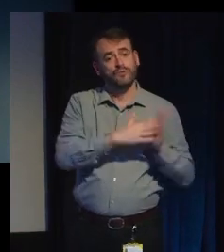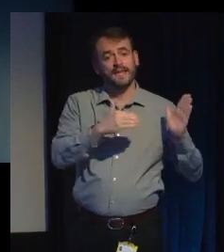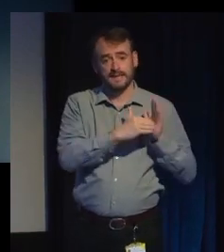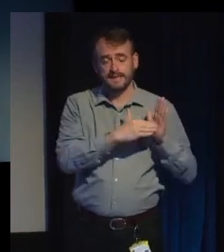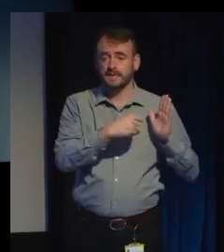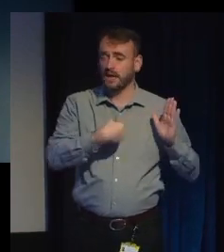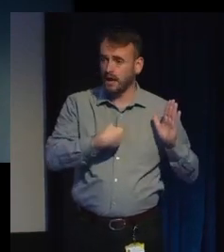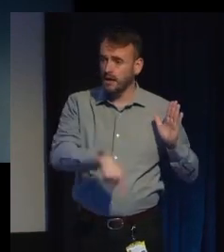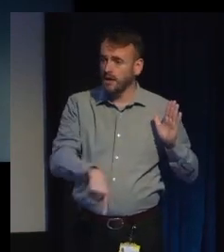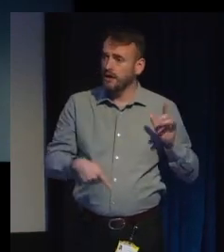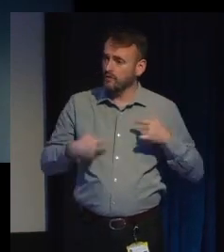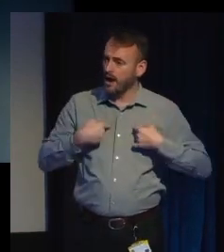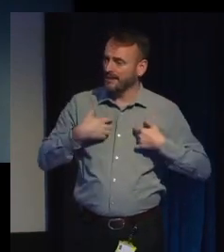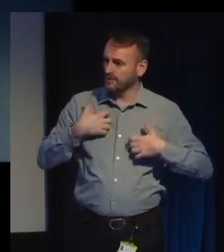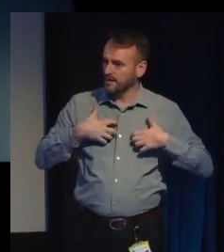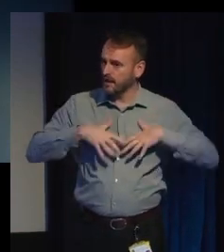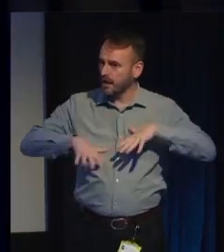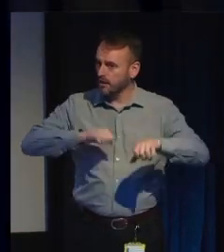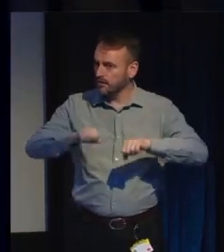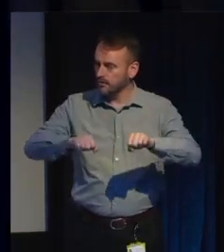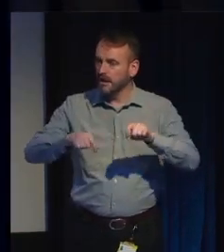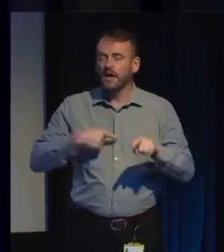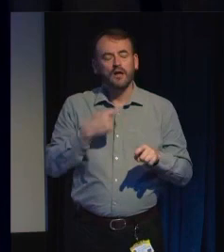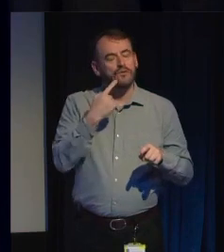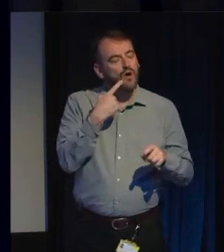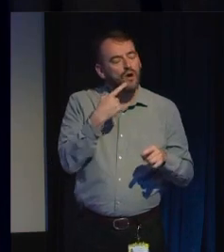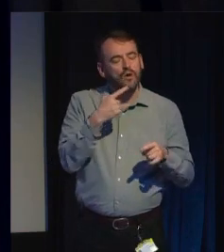This talk is kind of about the place of comedy in games today.